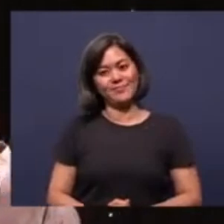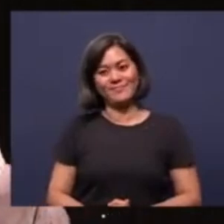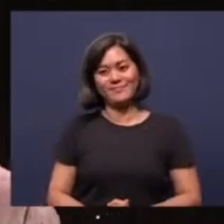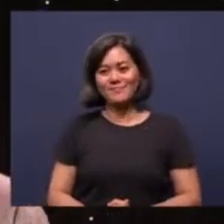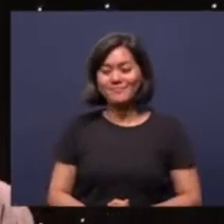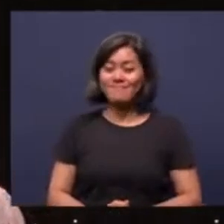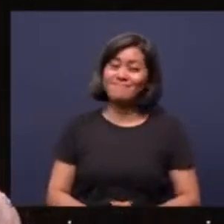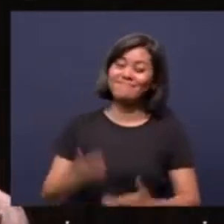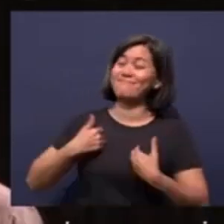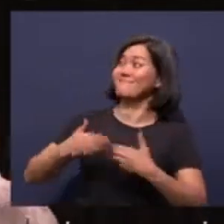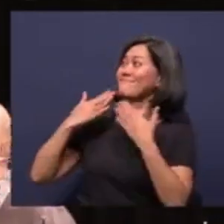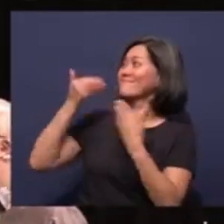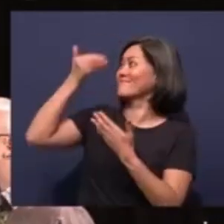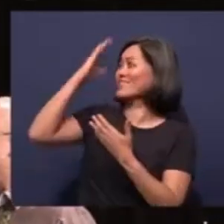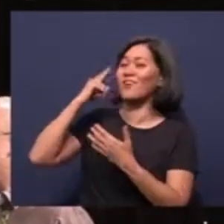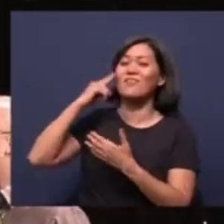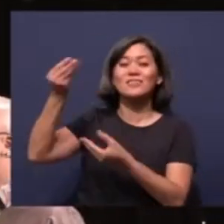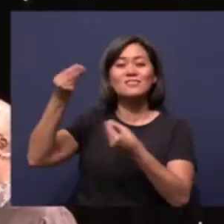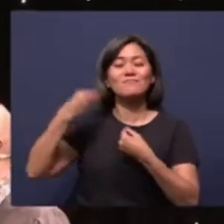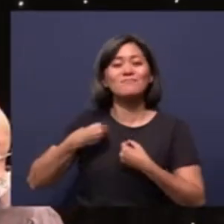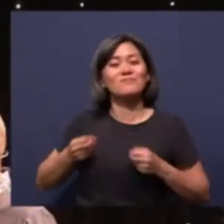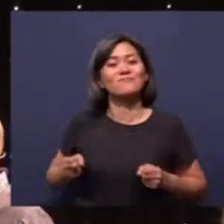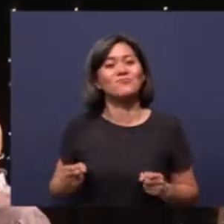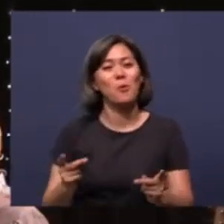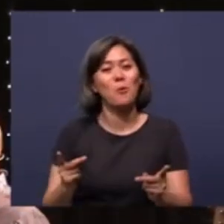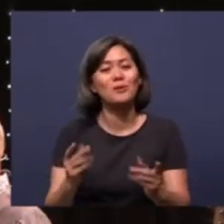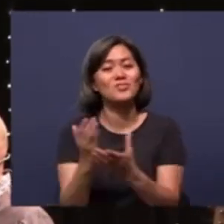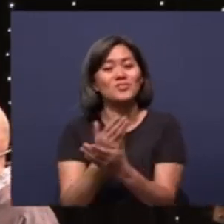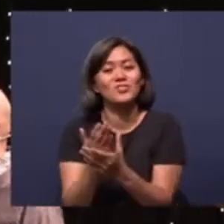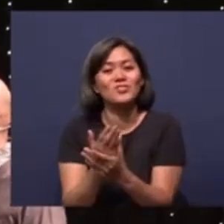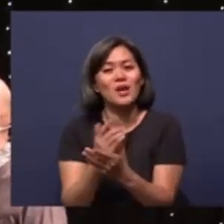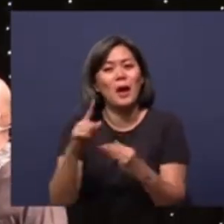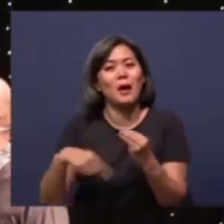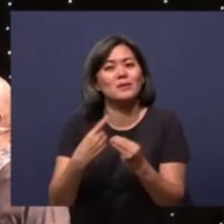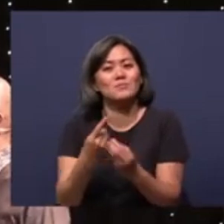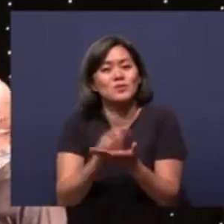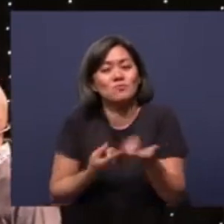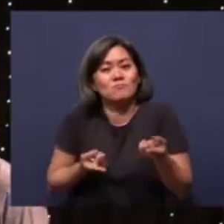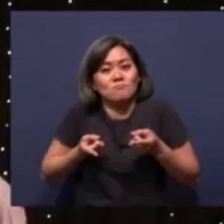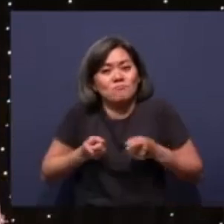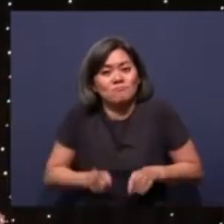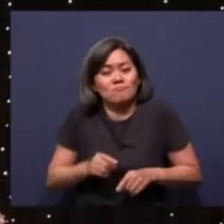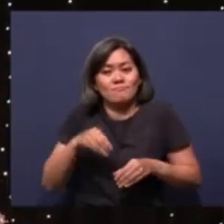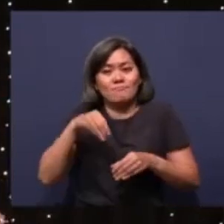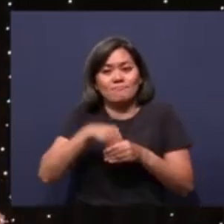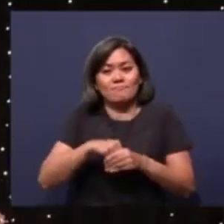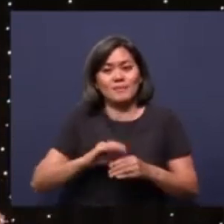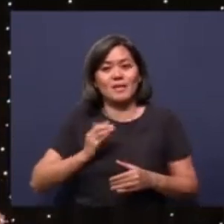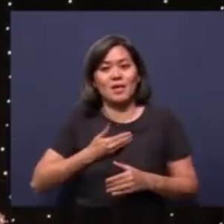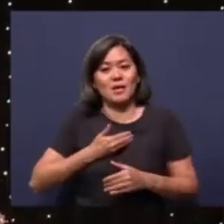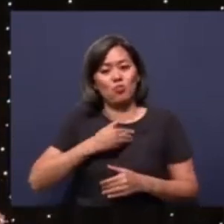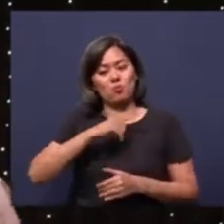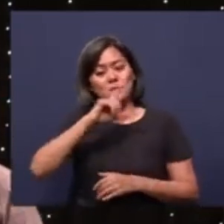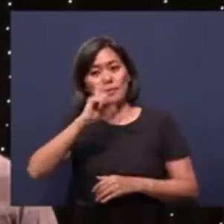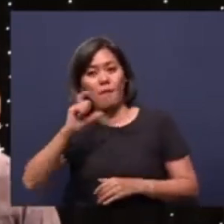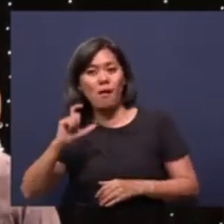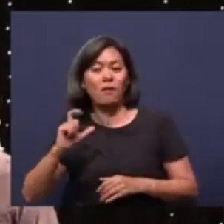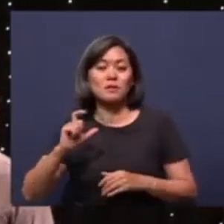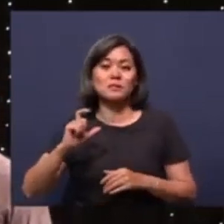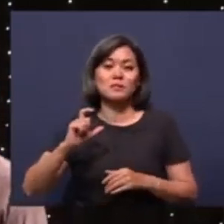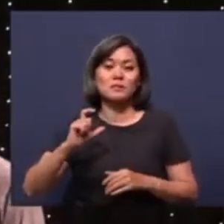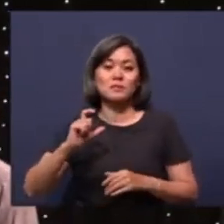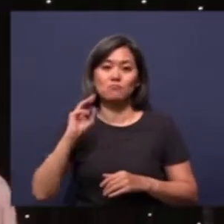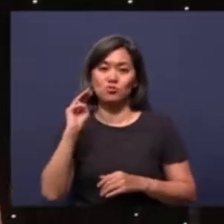I thank God for giving me this opportunity to share about what is happening in our Nepali ministry. Wow.